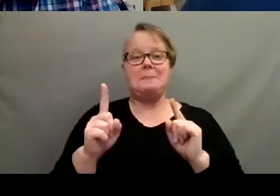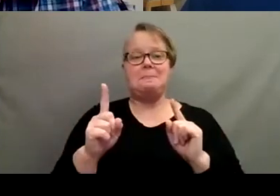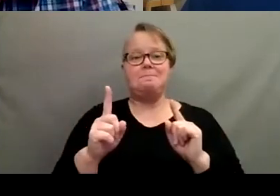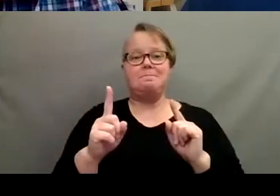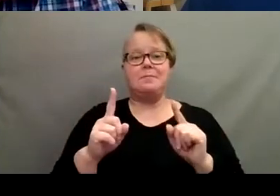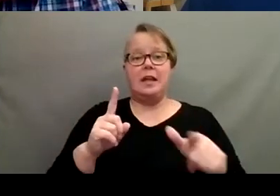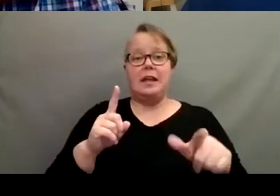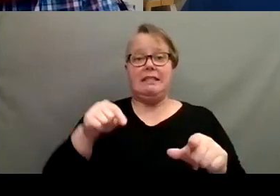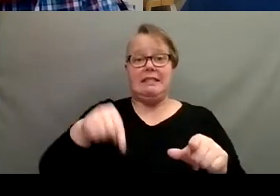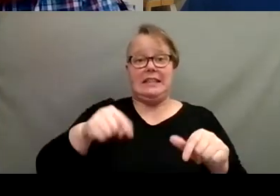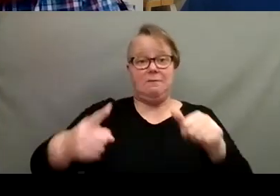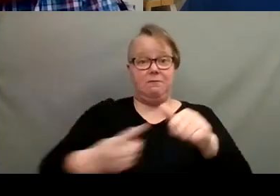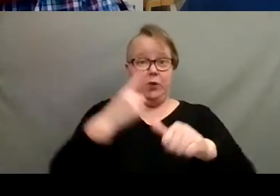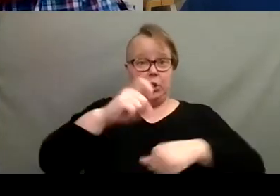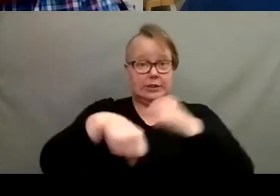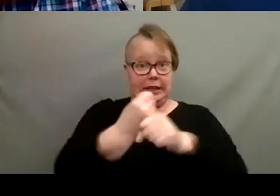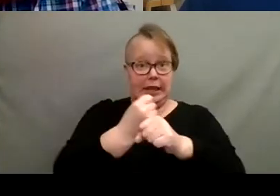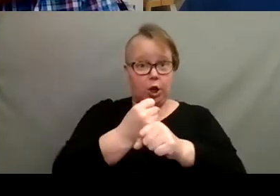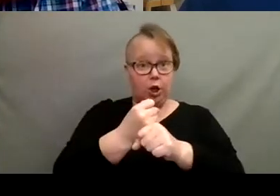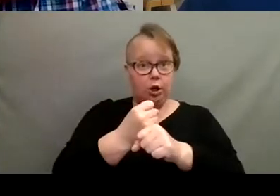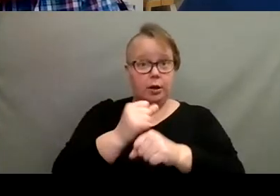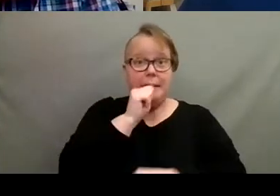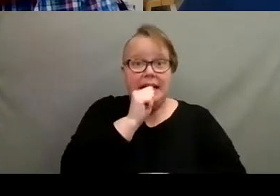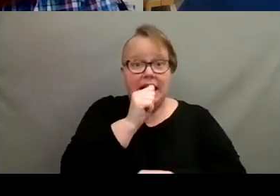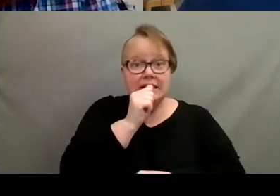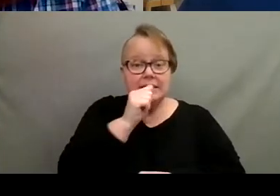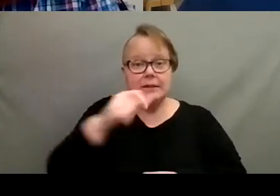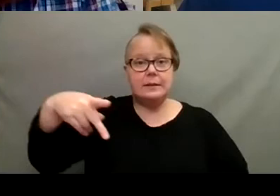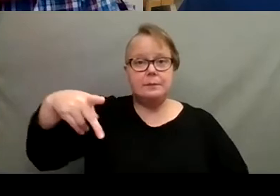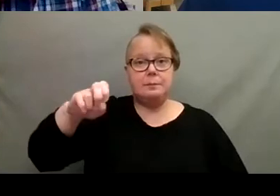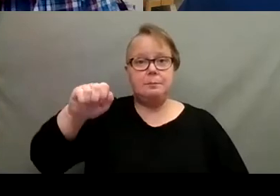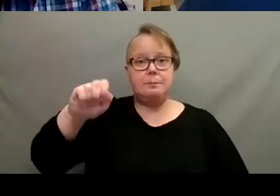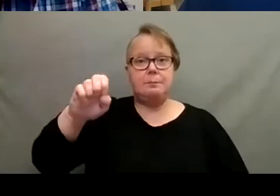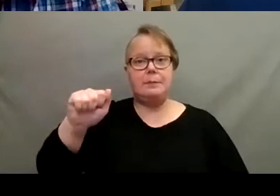is this your first year doing peanuts first time? Yes.